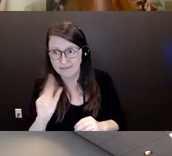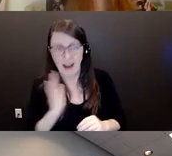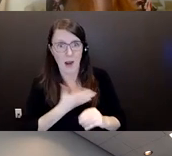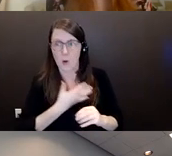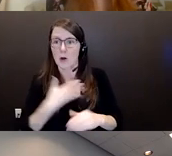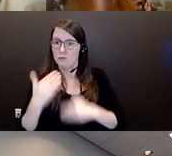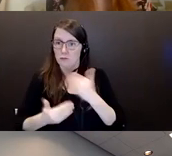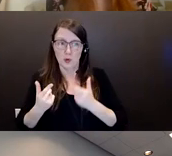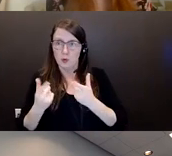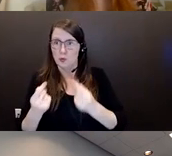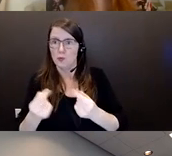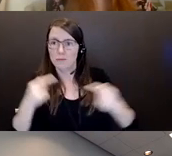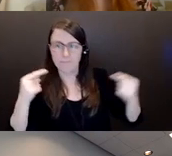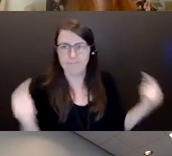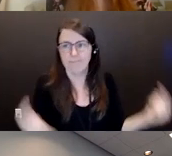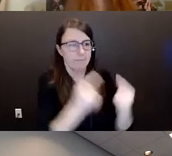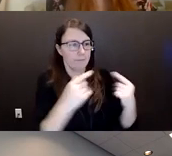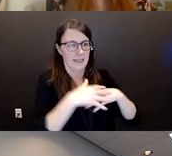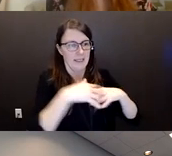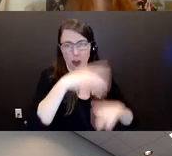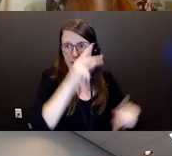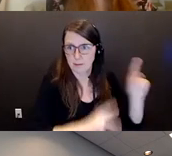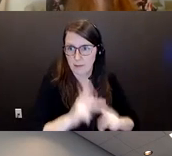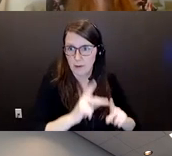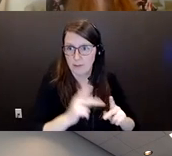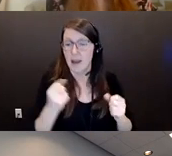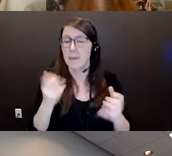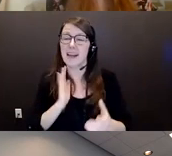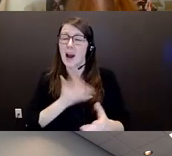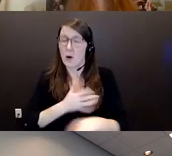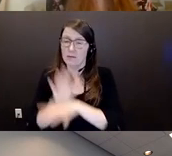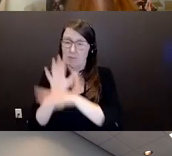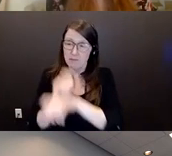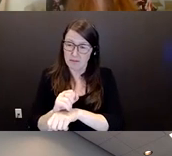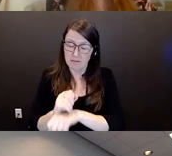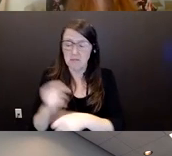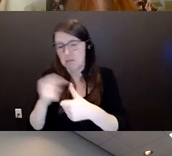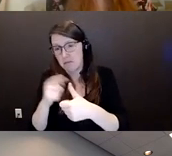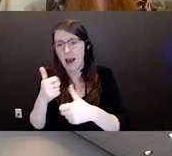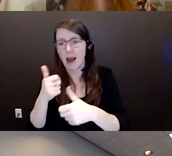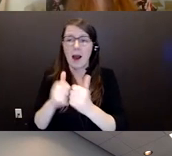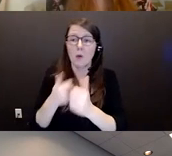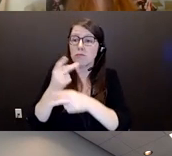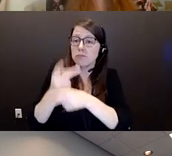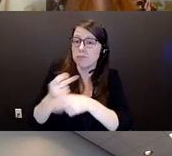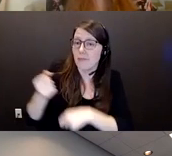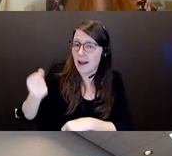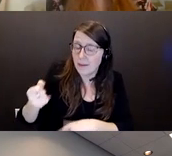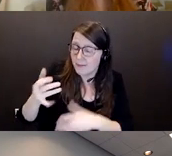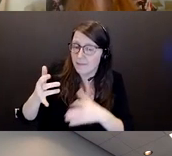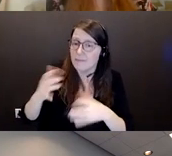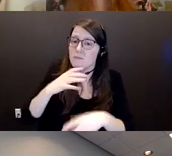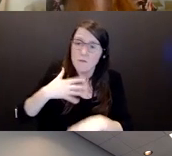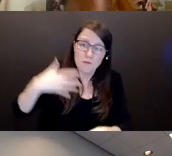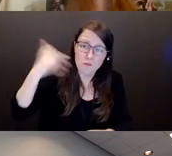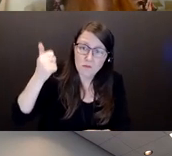including the way we care for our elders, the ways we educate, and our methods of creating community came